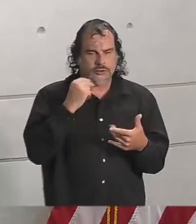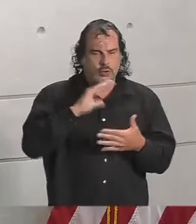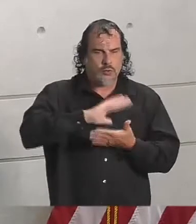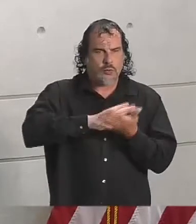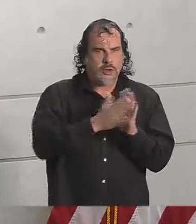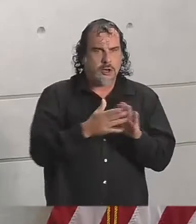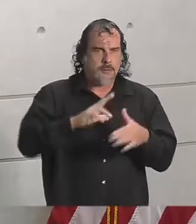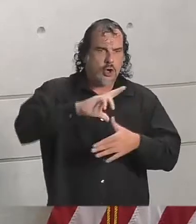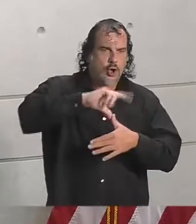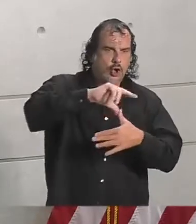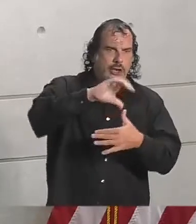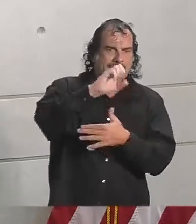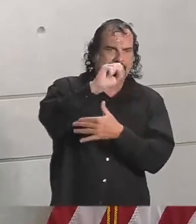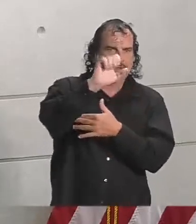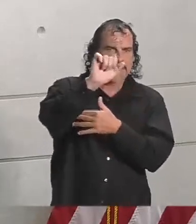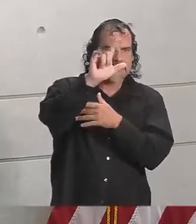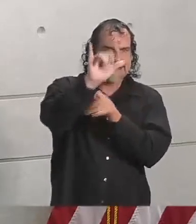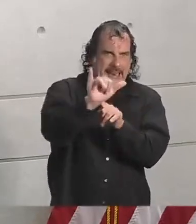Hurricane Sally.